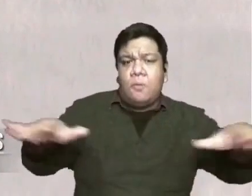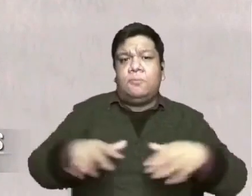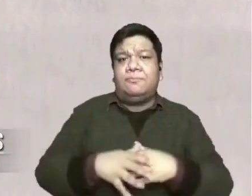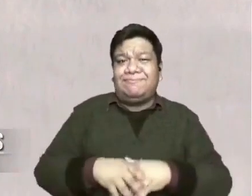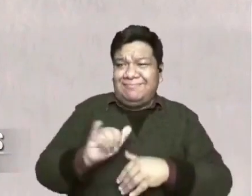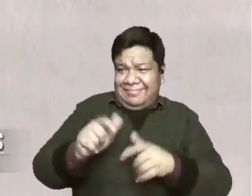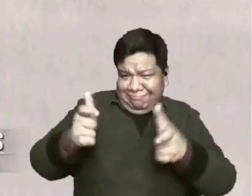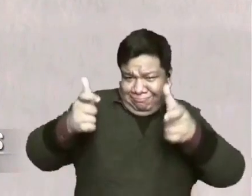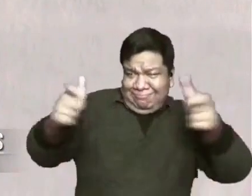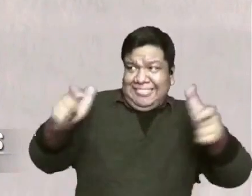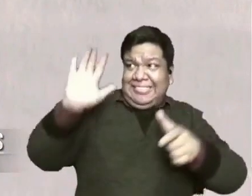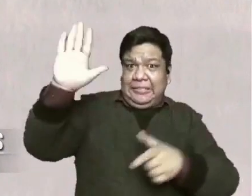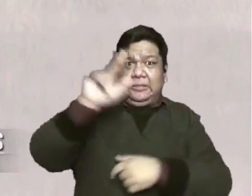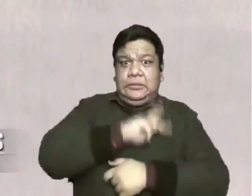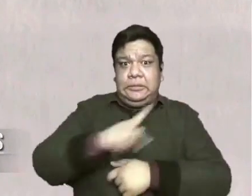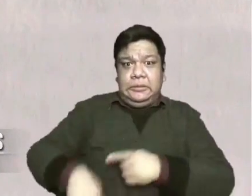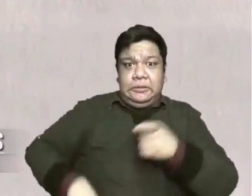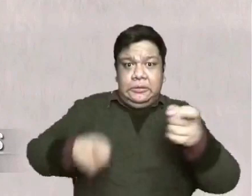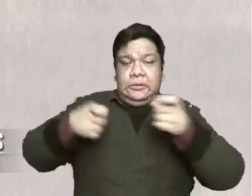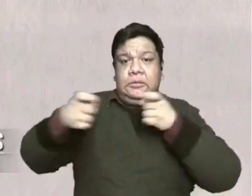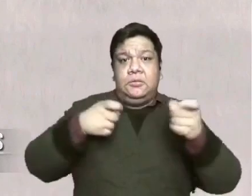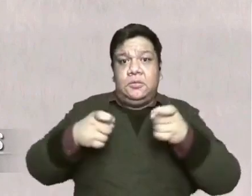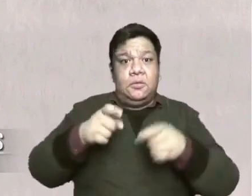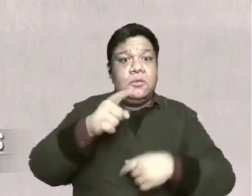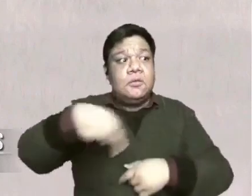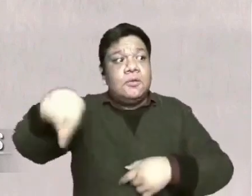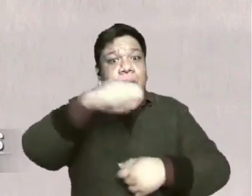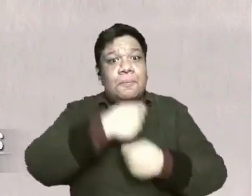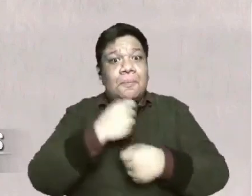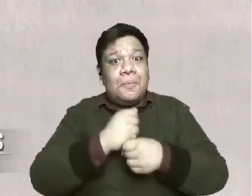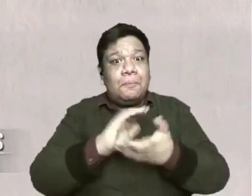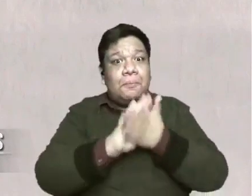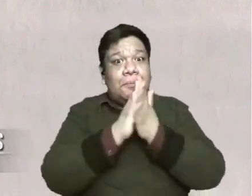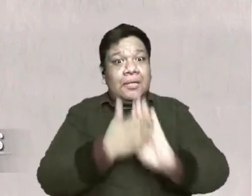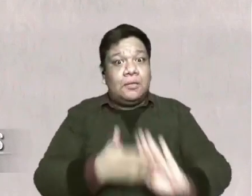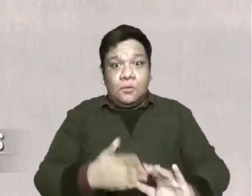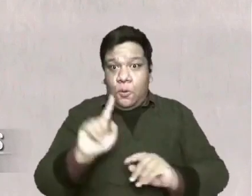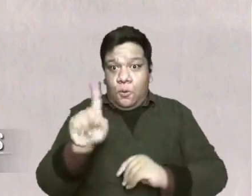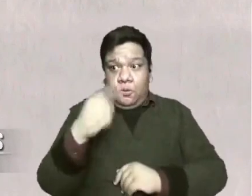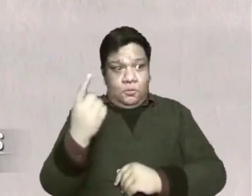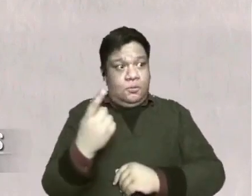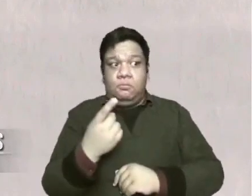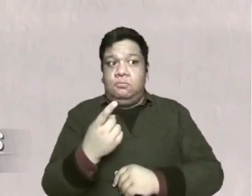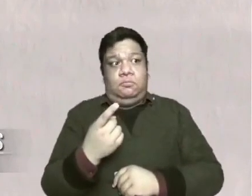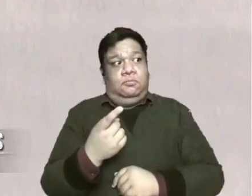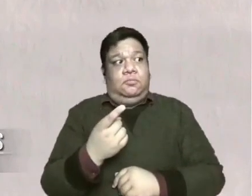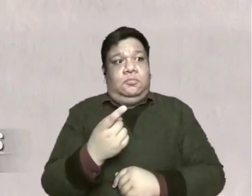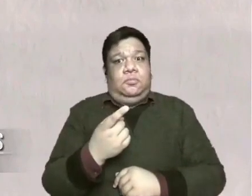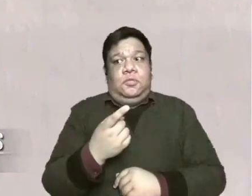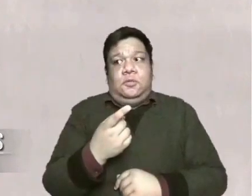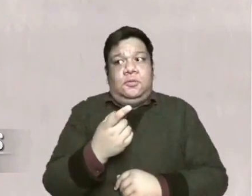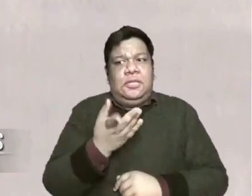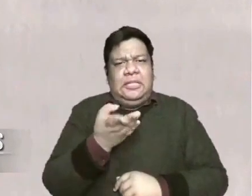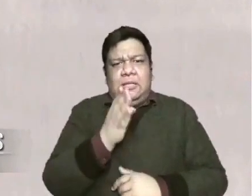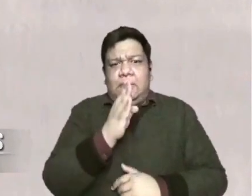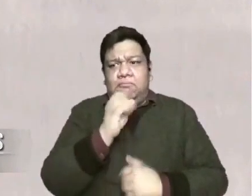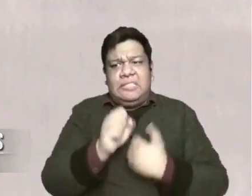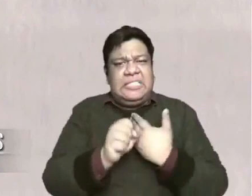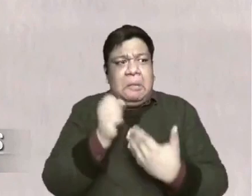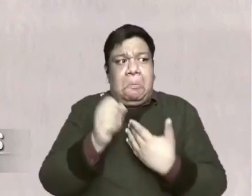that vast and everlasting kingdom of God the peacemakers will not just be an ordinary and simple